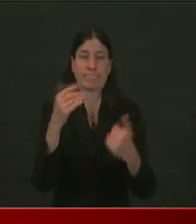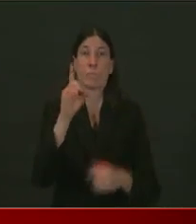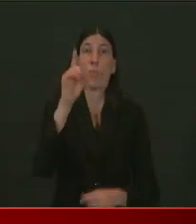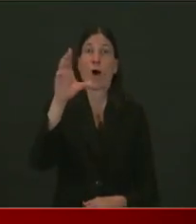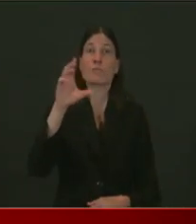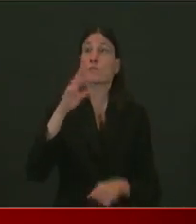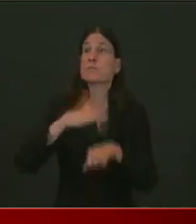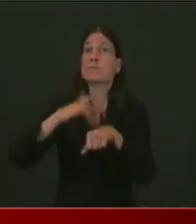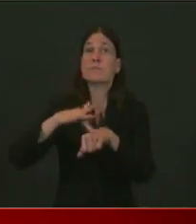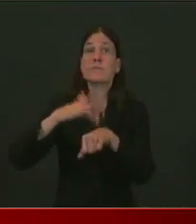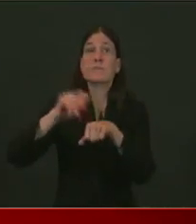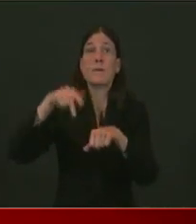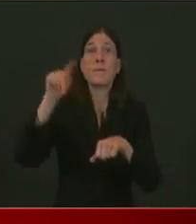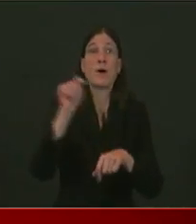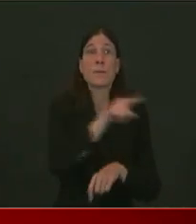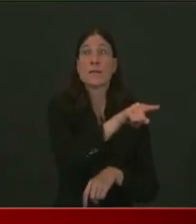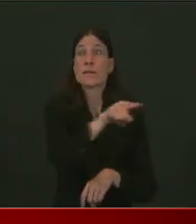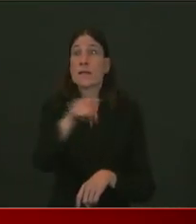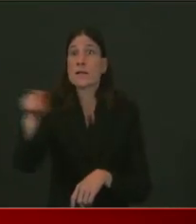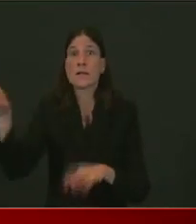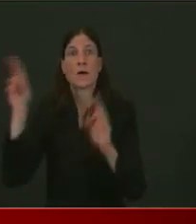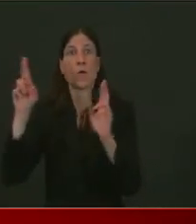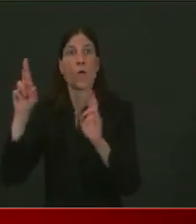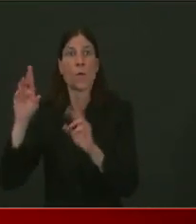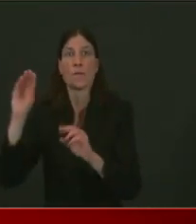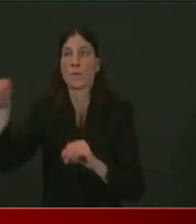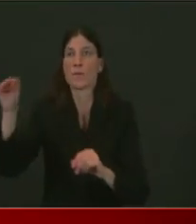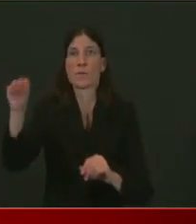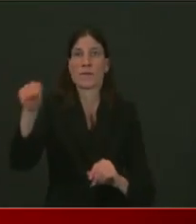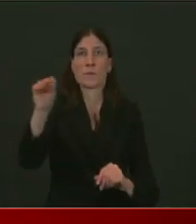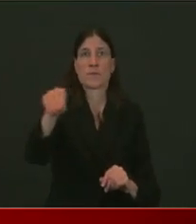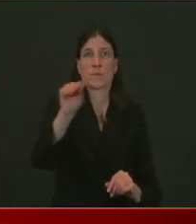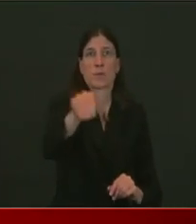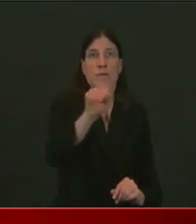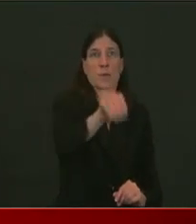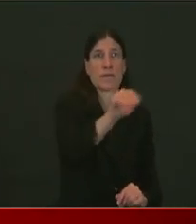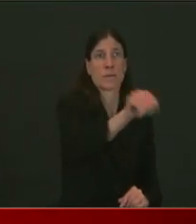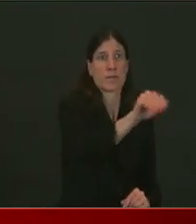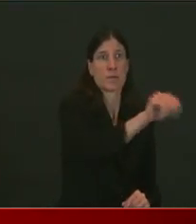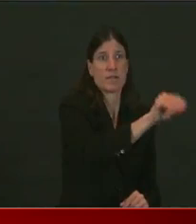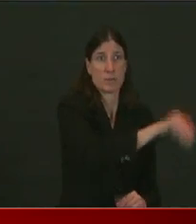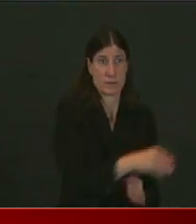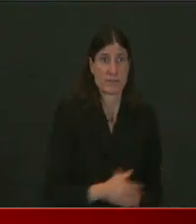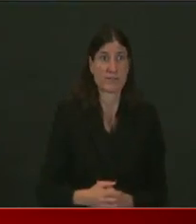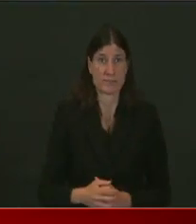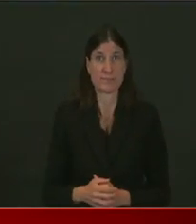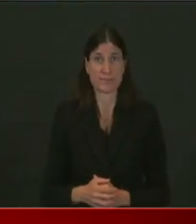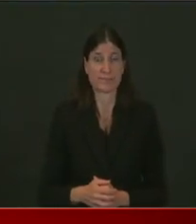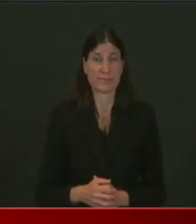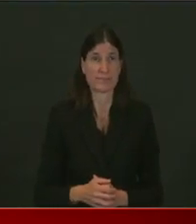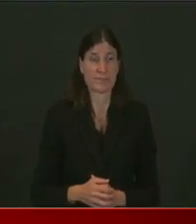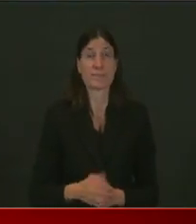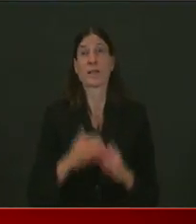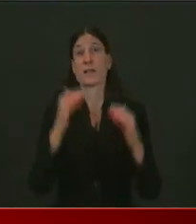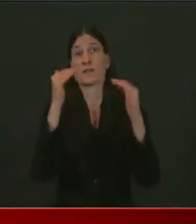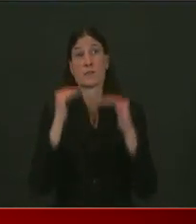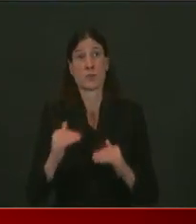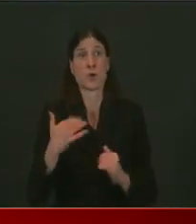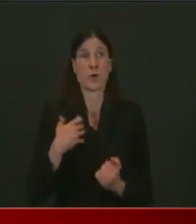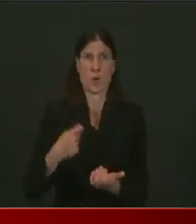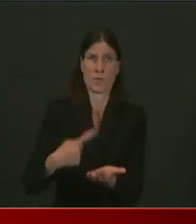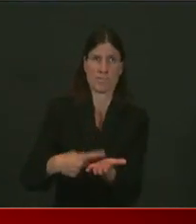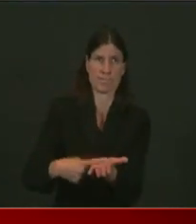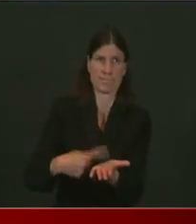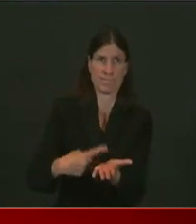I hope it's more. I hope we do more. Last announcement today, um, relates to a transparency portal by